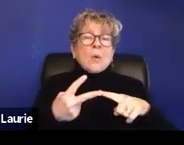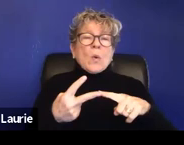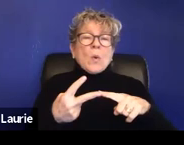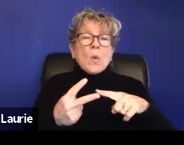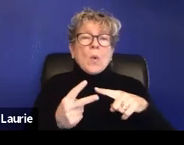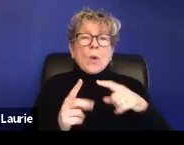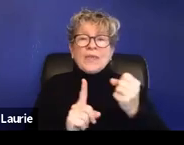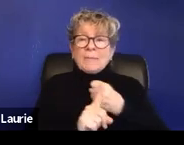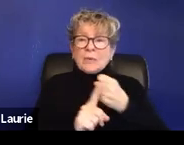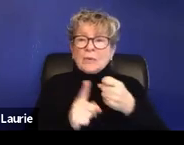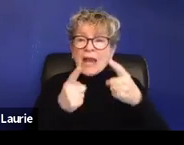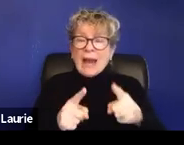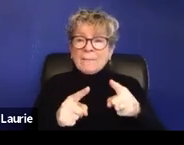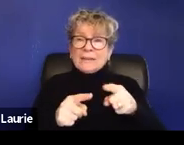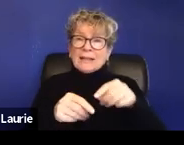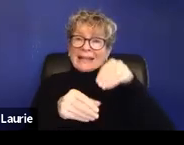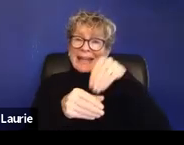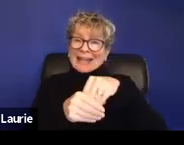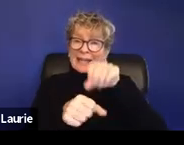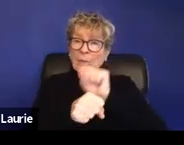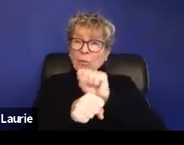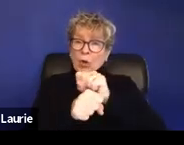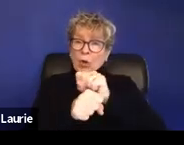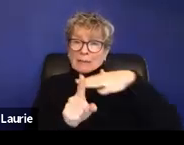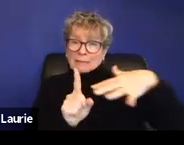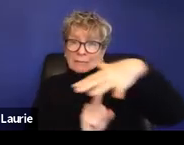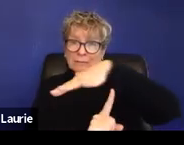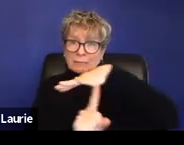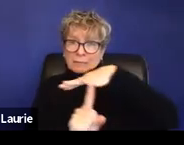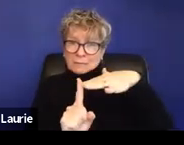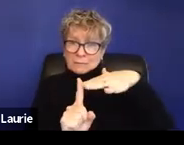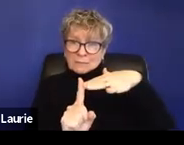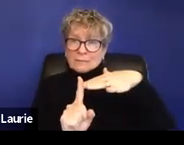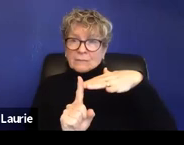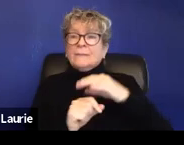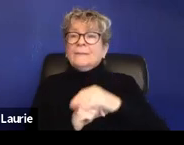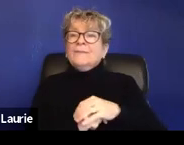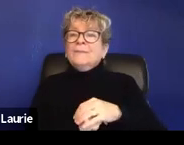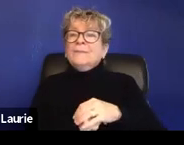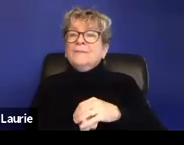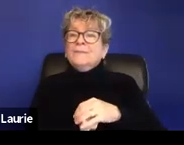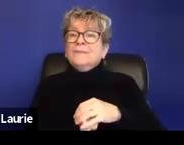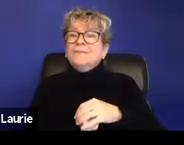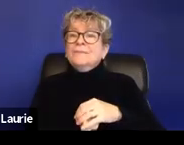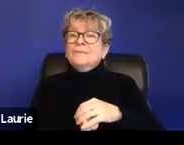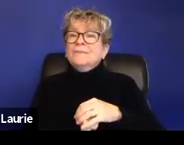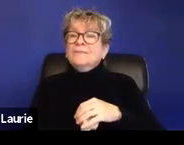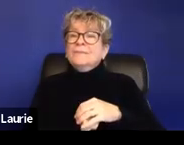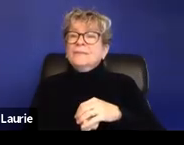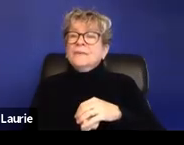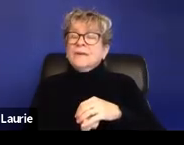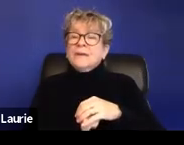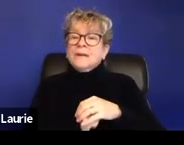context, if you were sexually harassed by the, a coworker or a supervisor or,